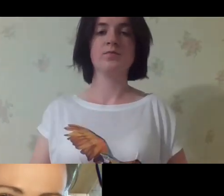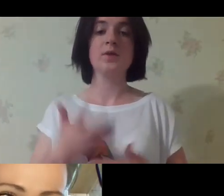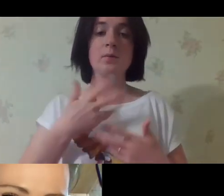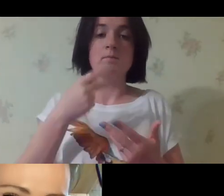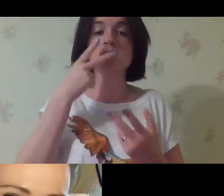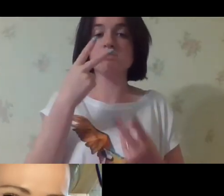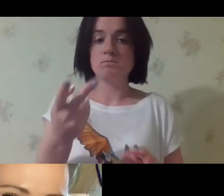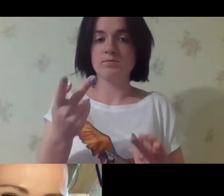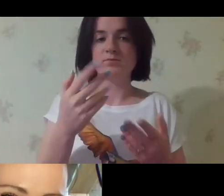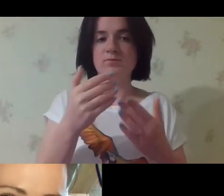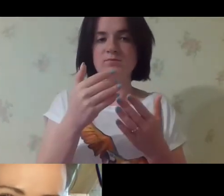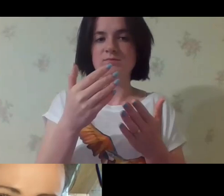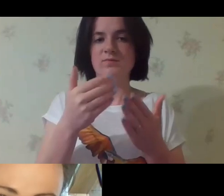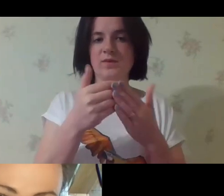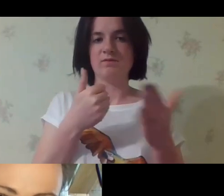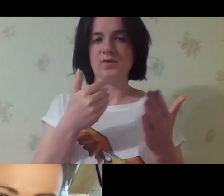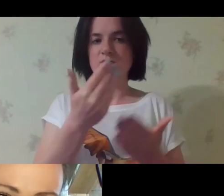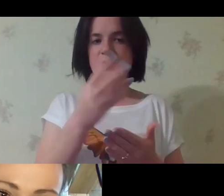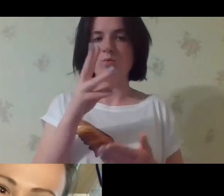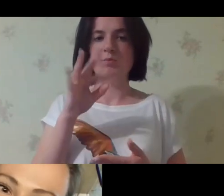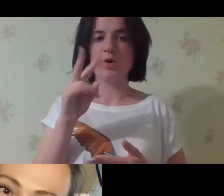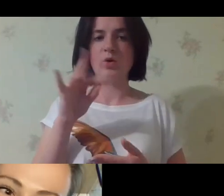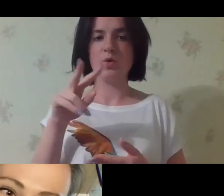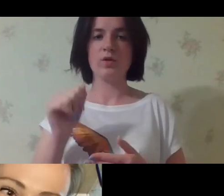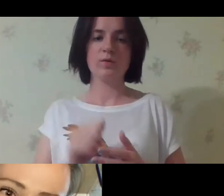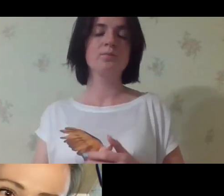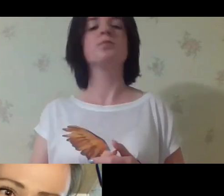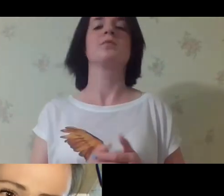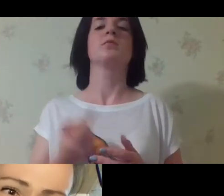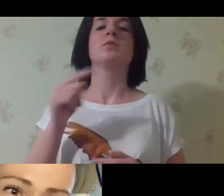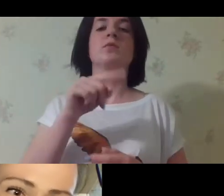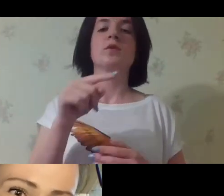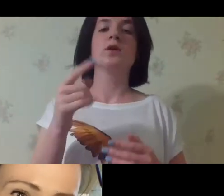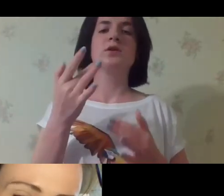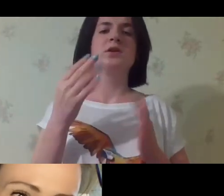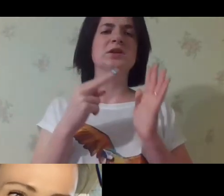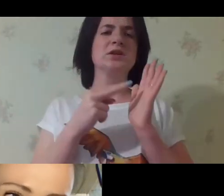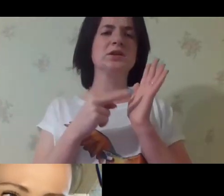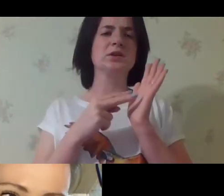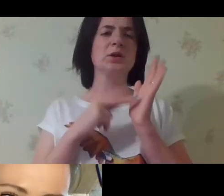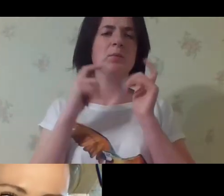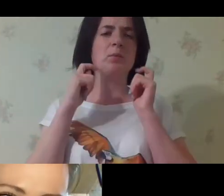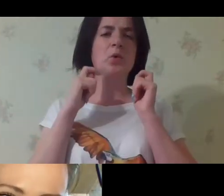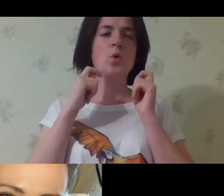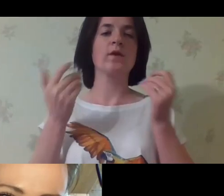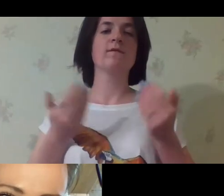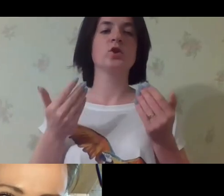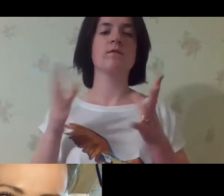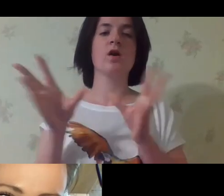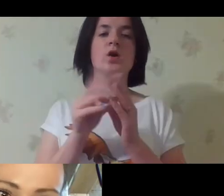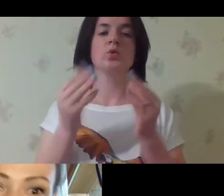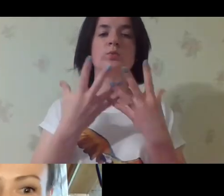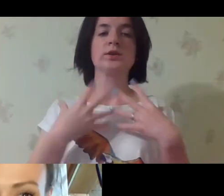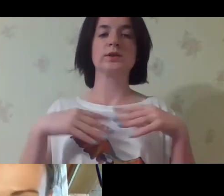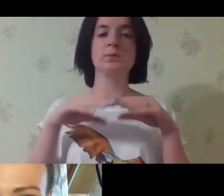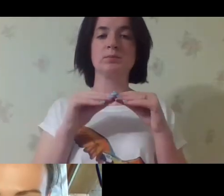people staying there were not trainable. And we can see Makola here. Over the seven years that you have lived